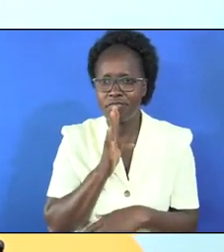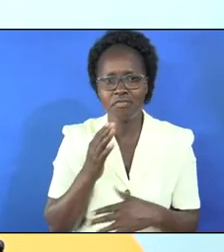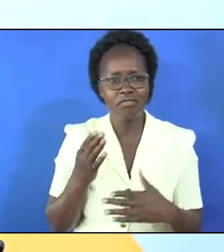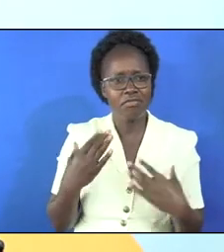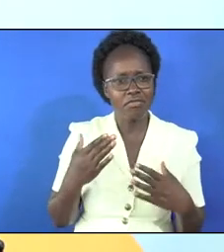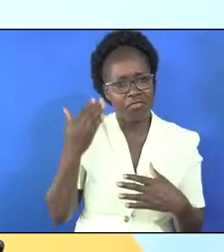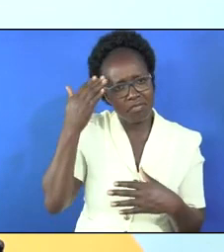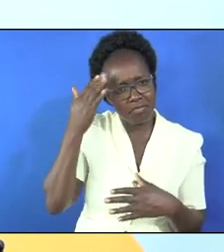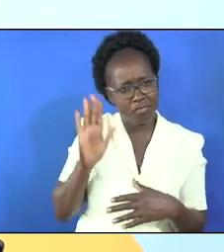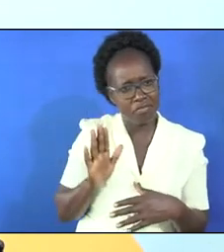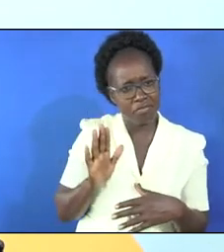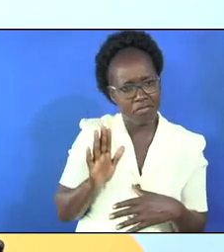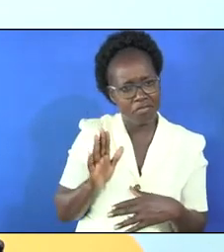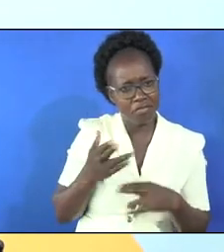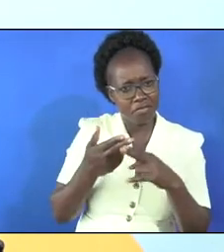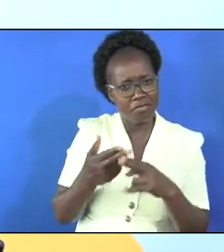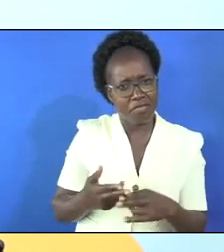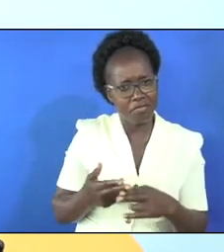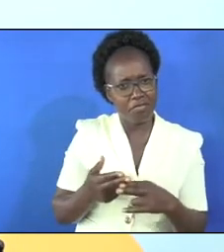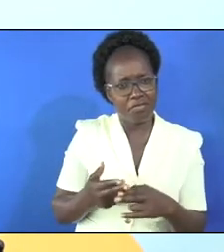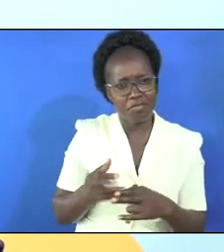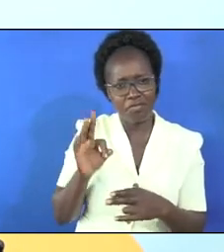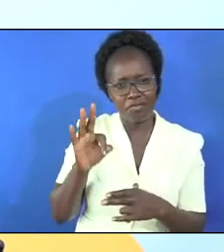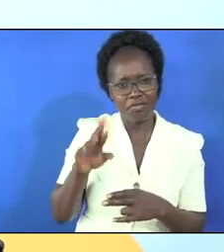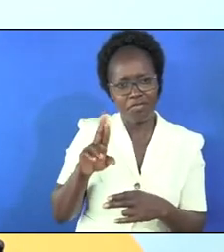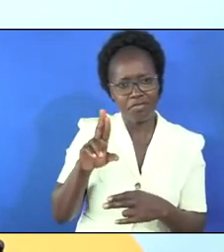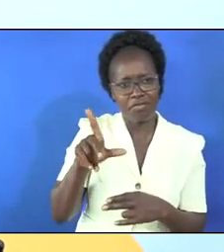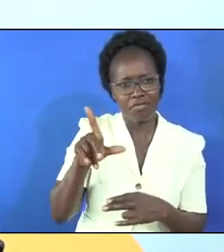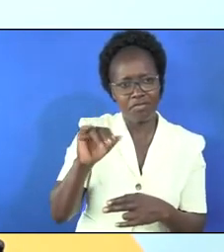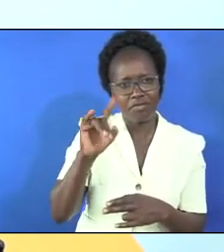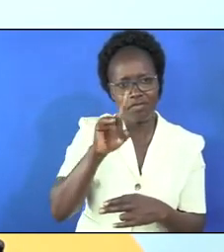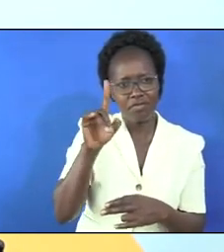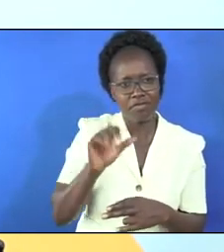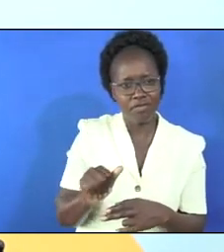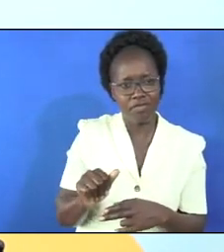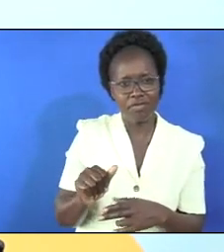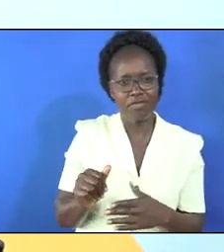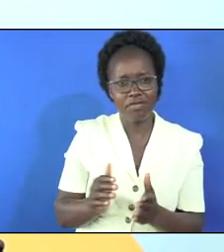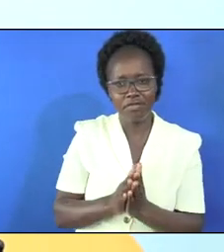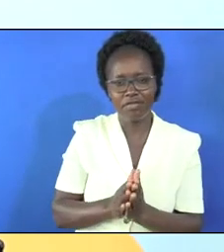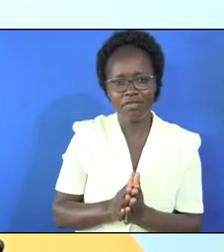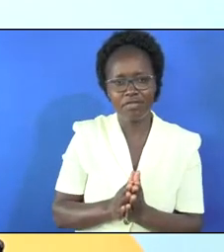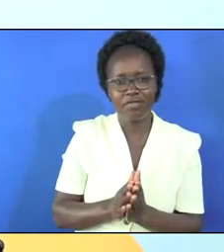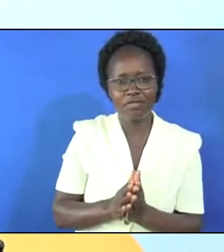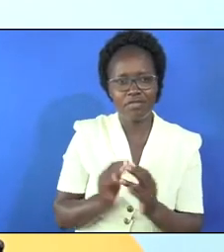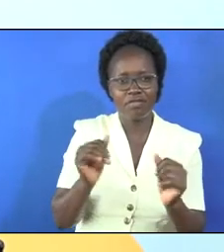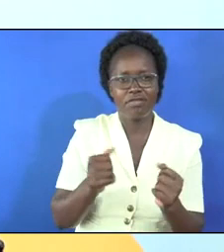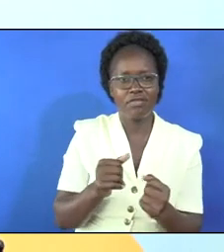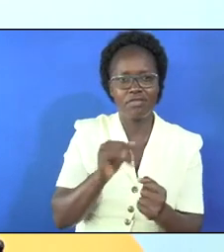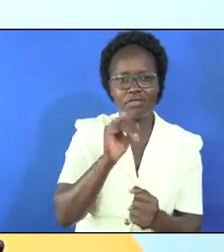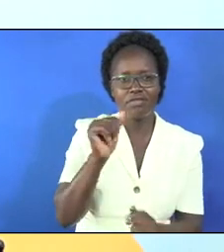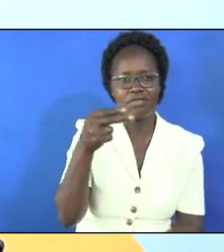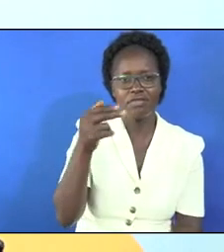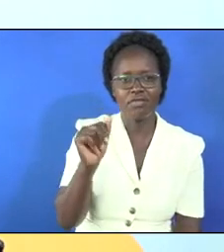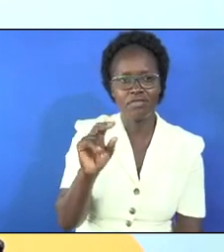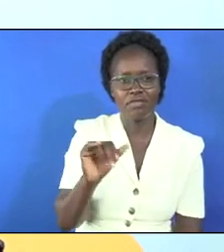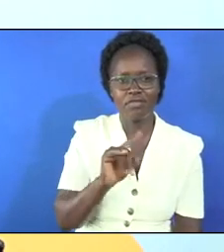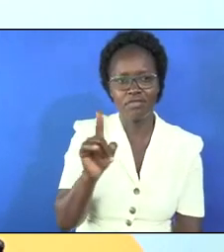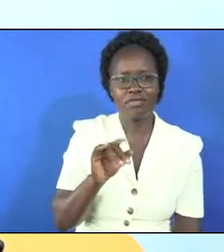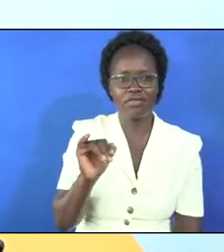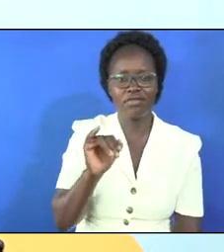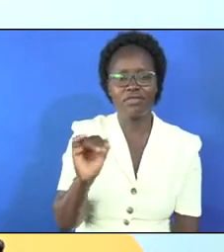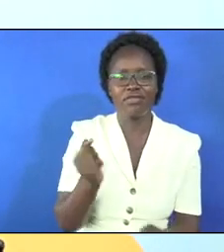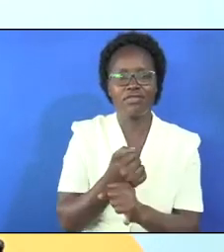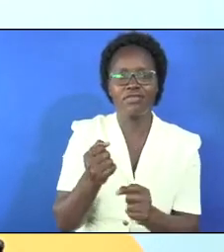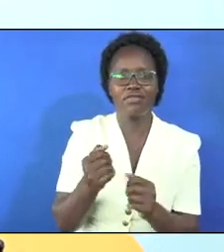do not know in the name of Fuliza and Okoajazi you cannot trust the online programs